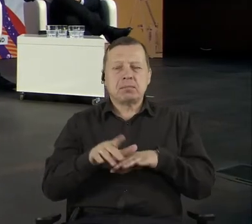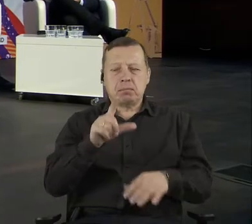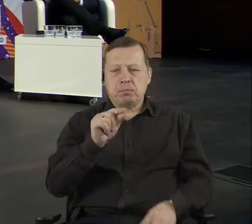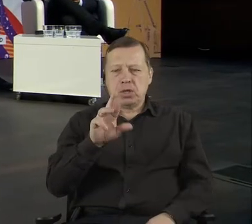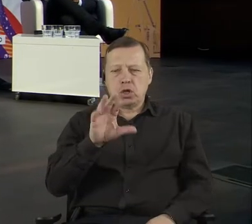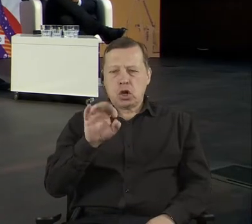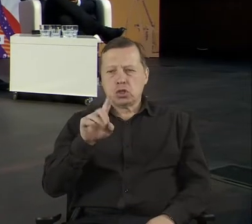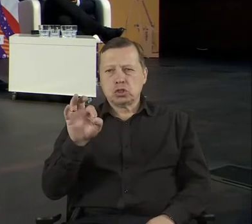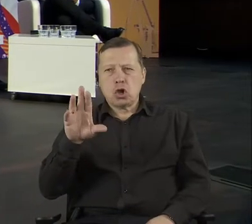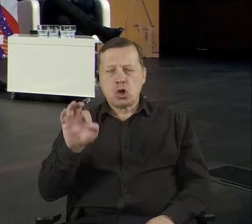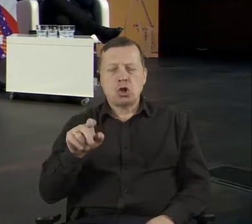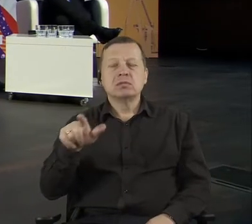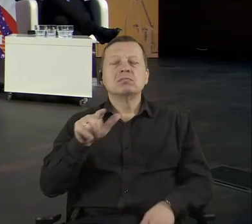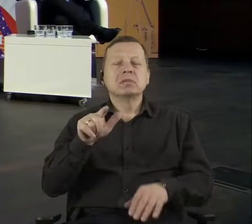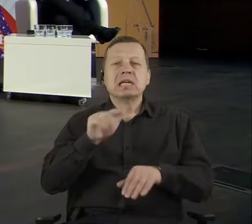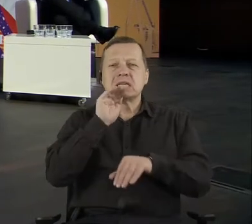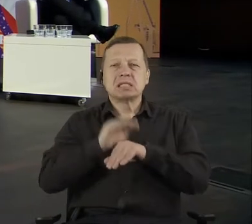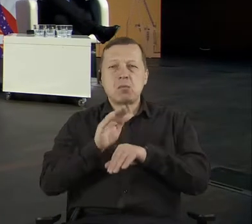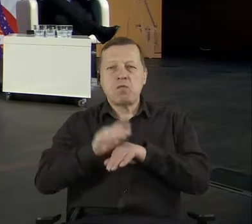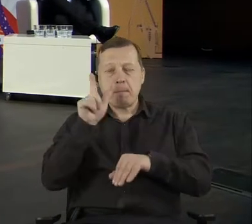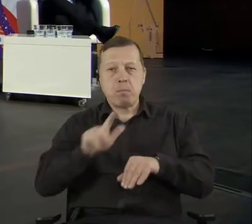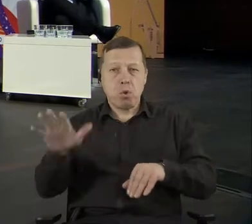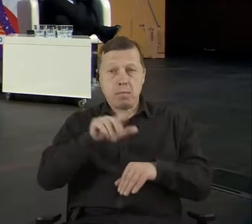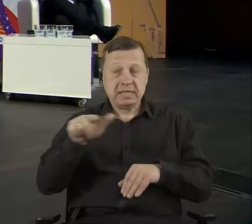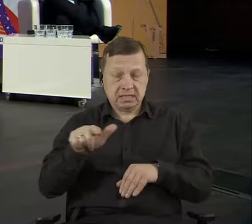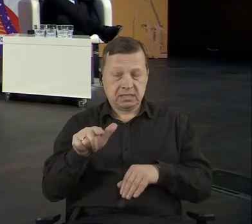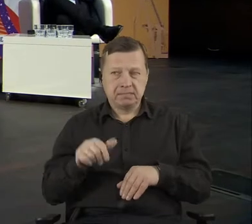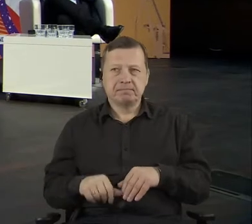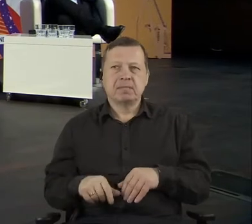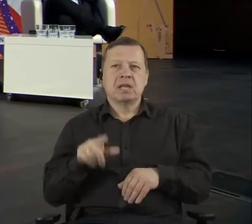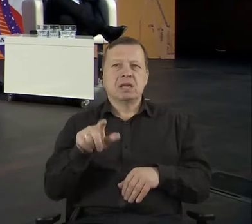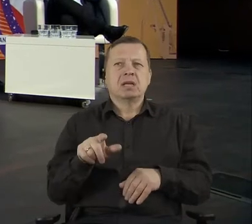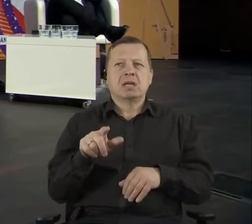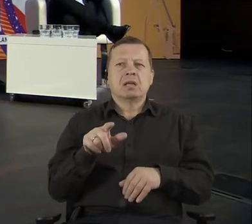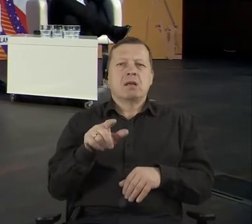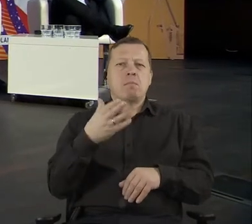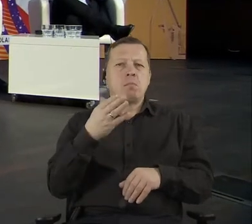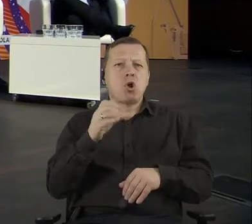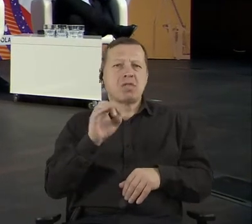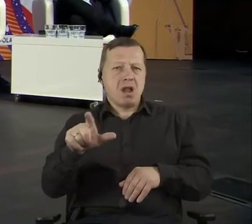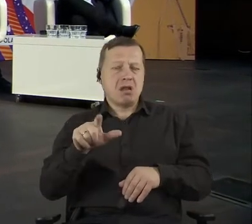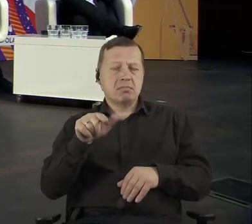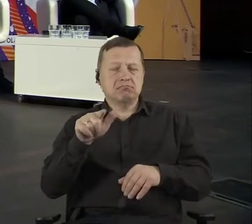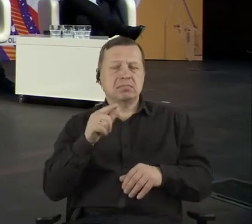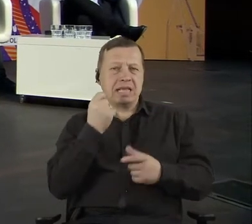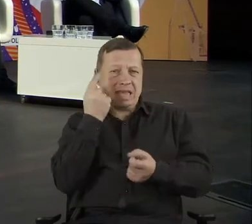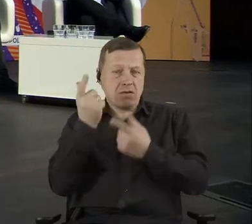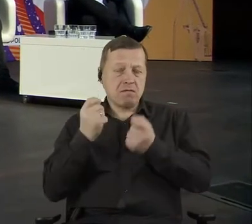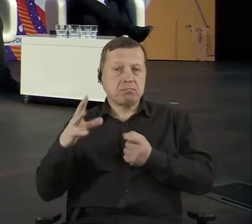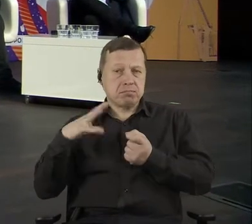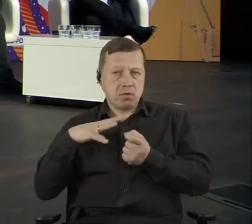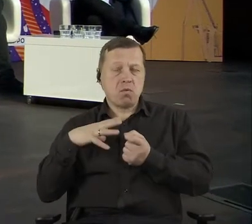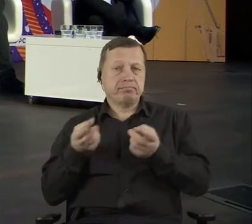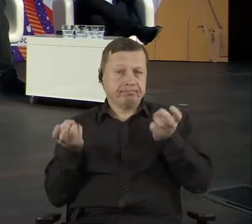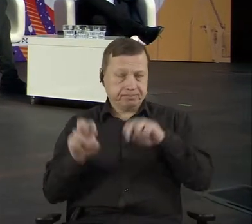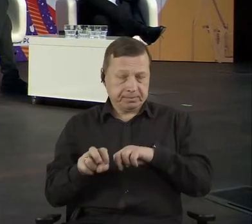the deployment of the hybrid model, actually, of the innovation that was created on the base on the civil